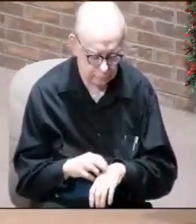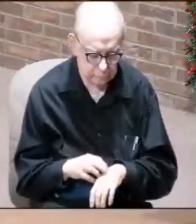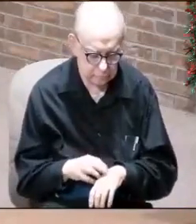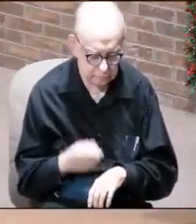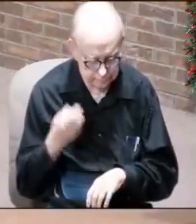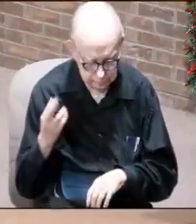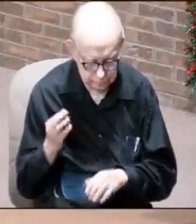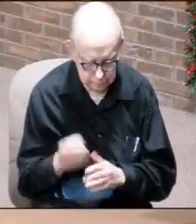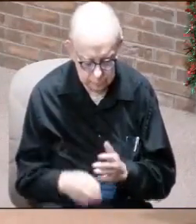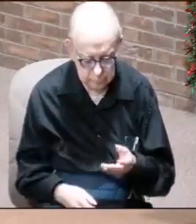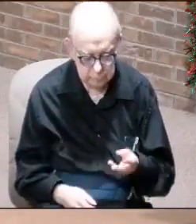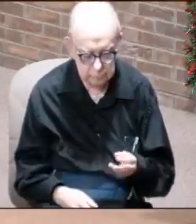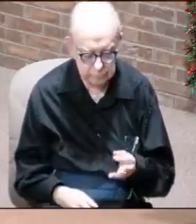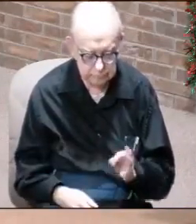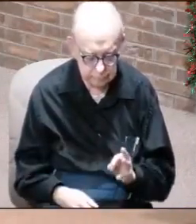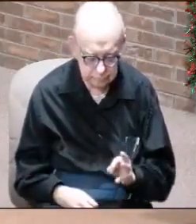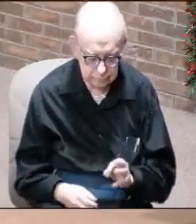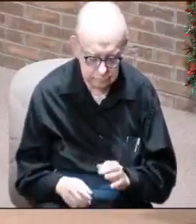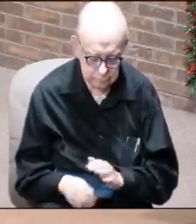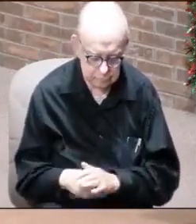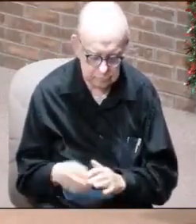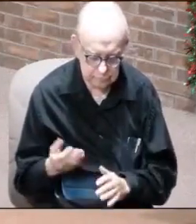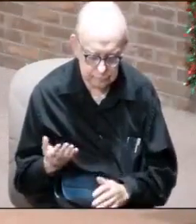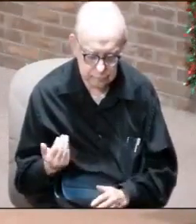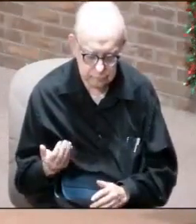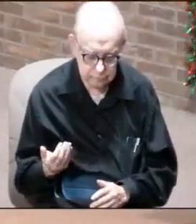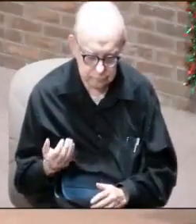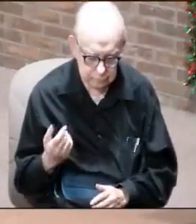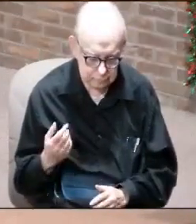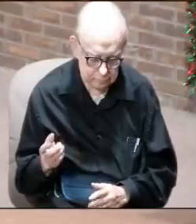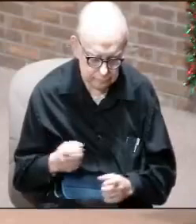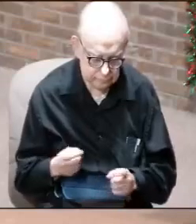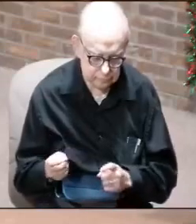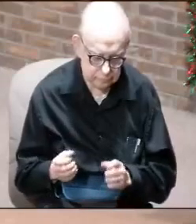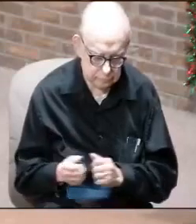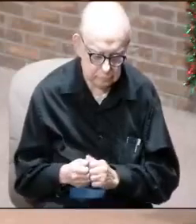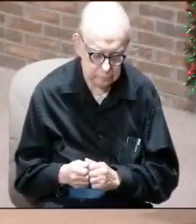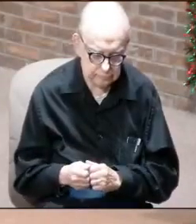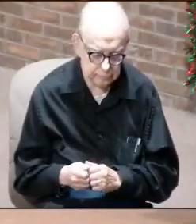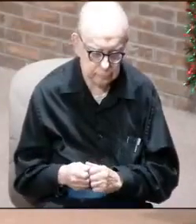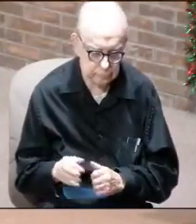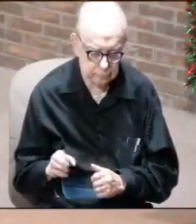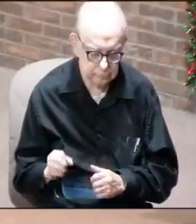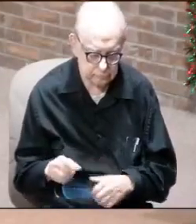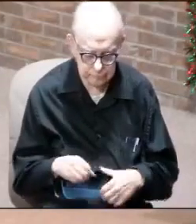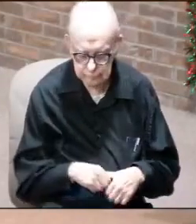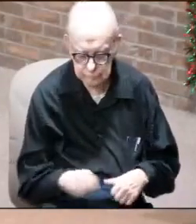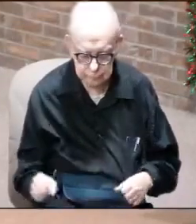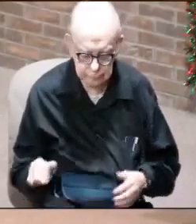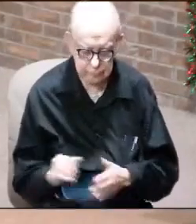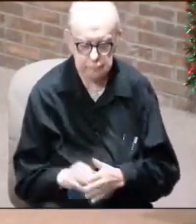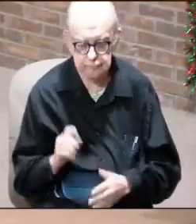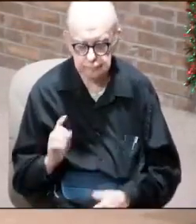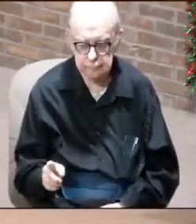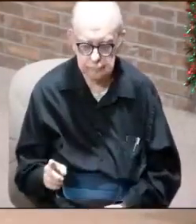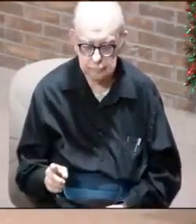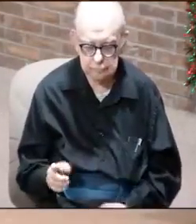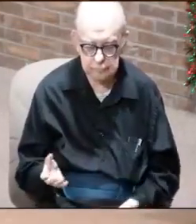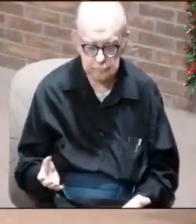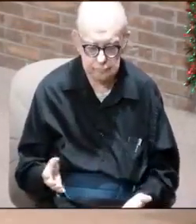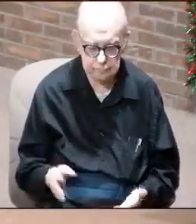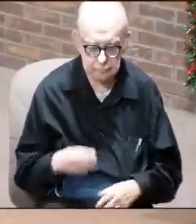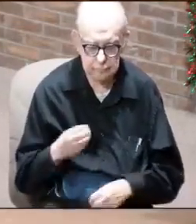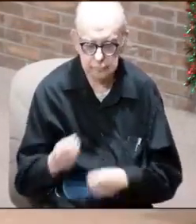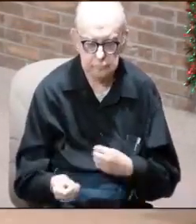chapter 19 and verse number 15, it says that he will rule them with an iron scepter. But yet this one, this rider,